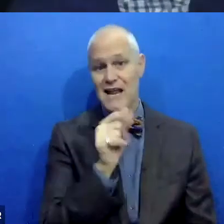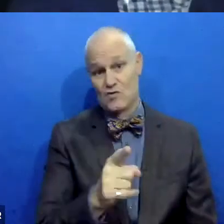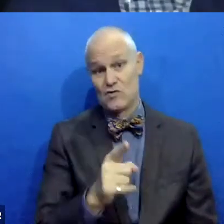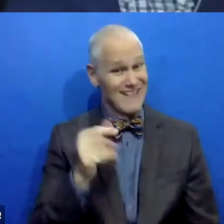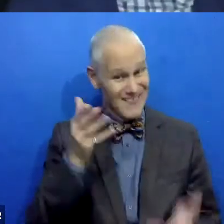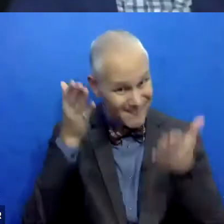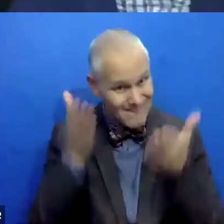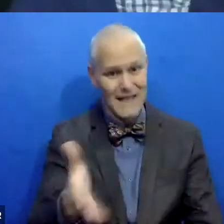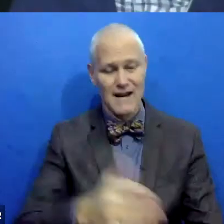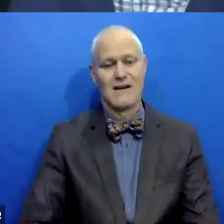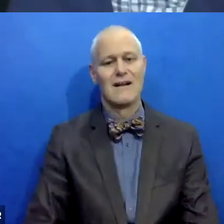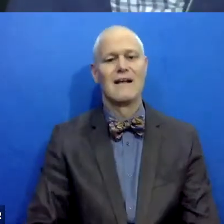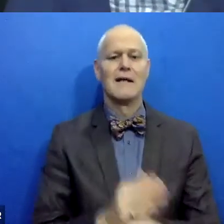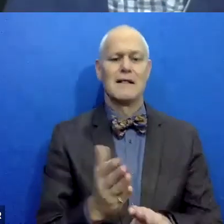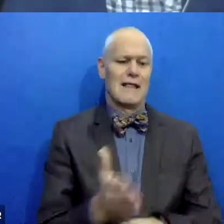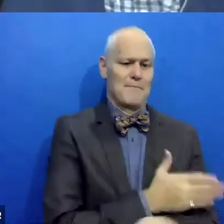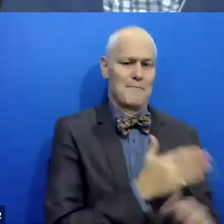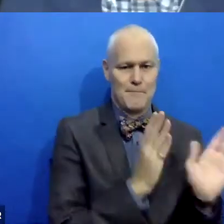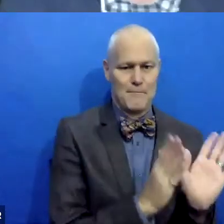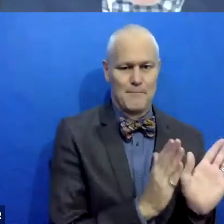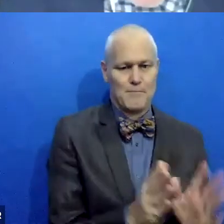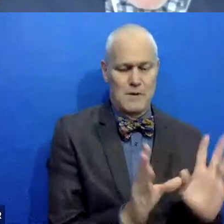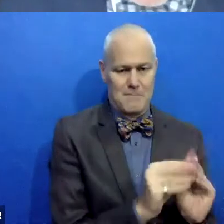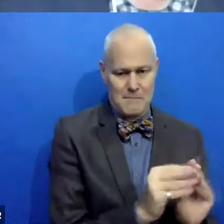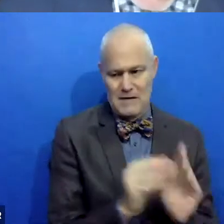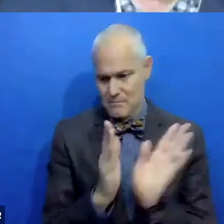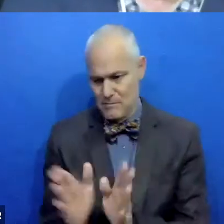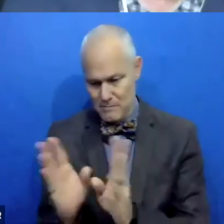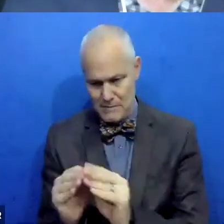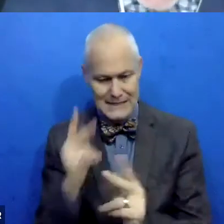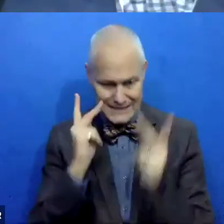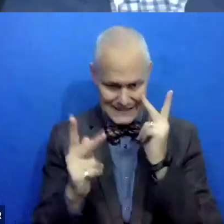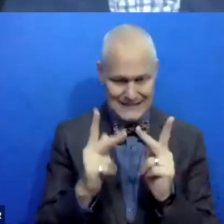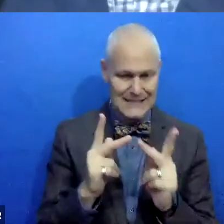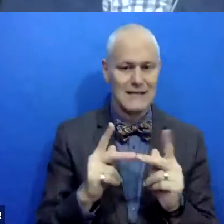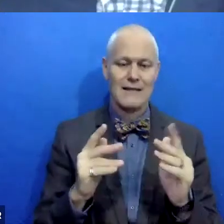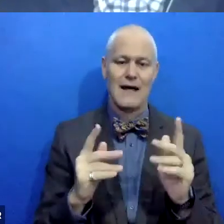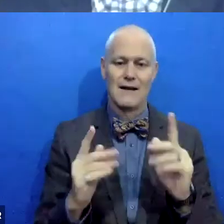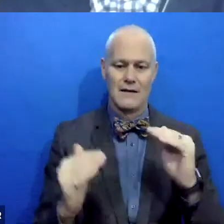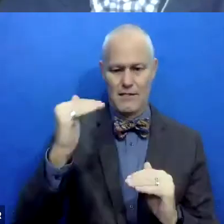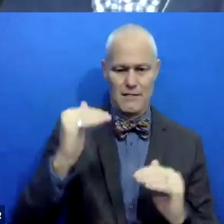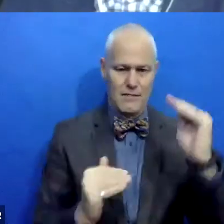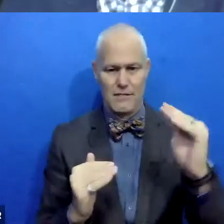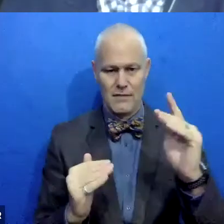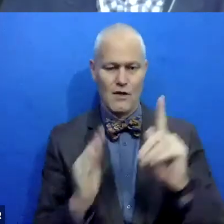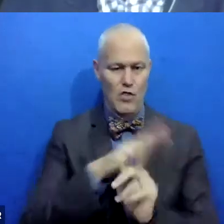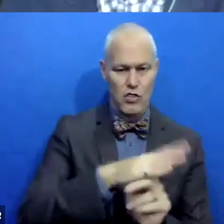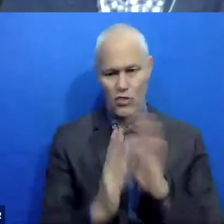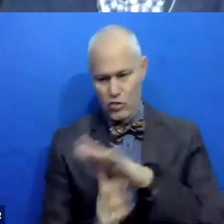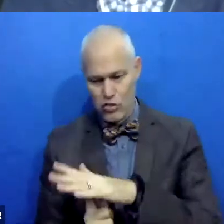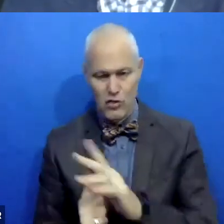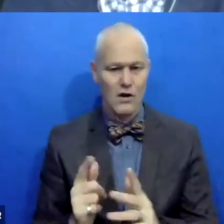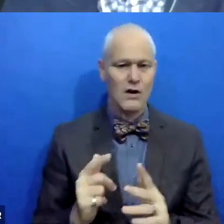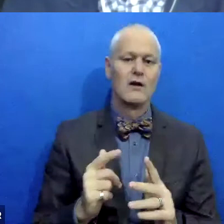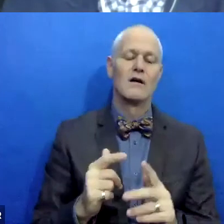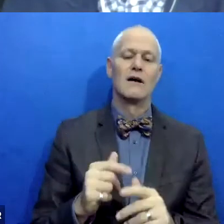And so the prep work is really critical in terms of helping people see dynamics that they never saw before and bringing in all the humans who can call this